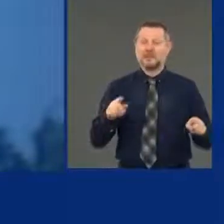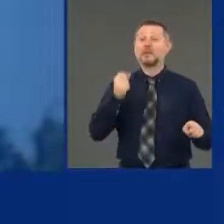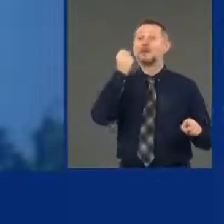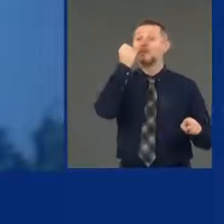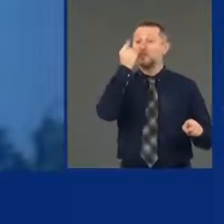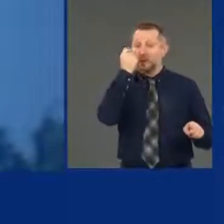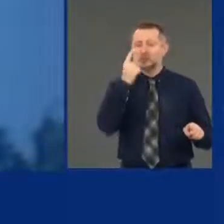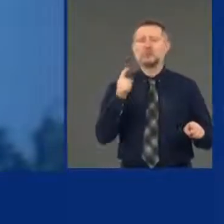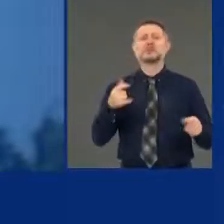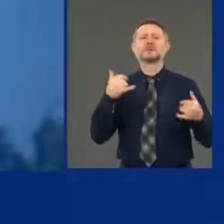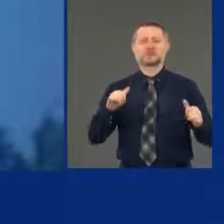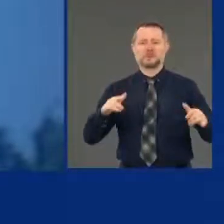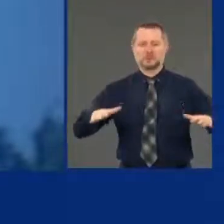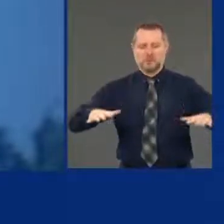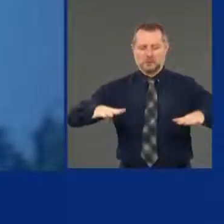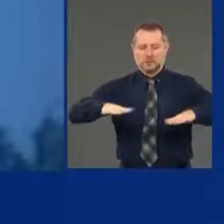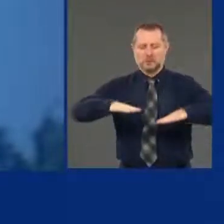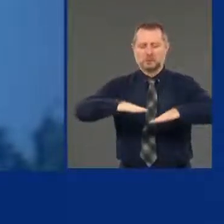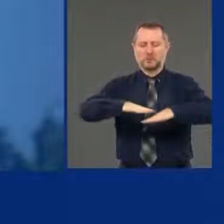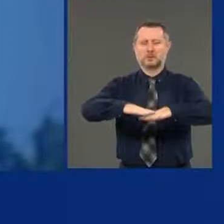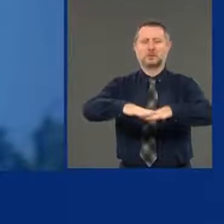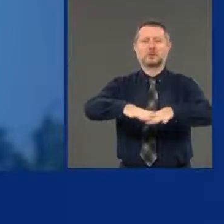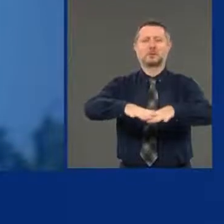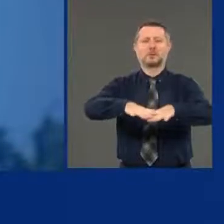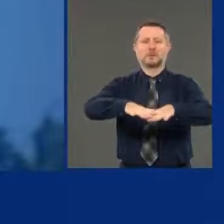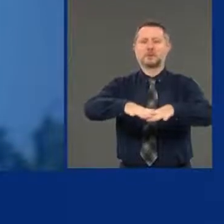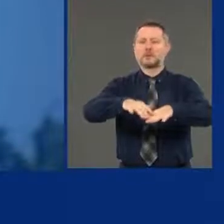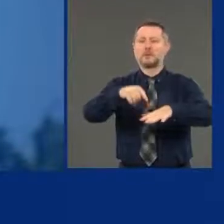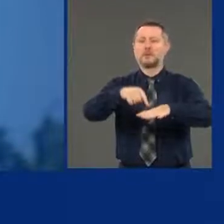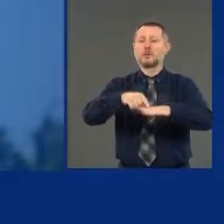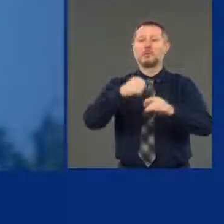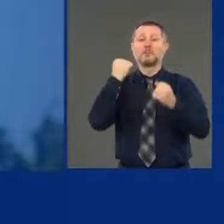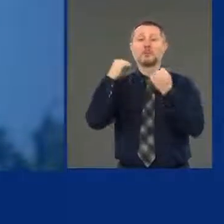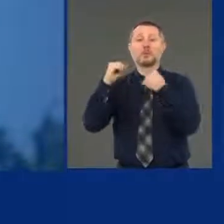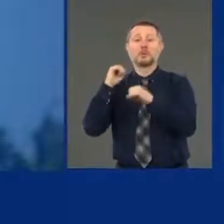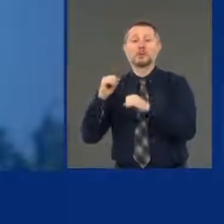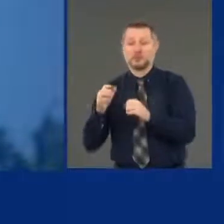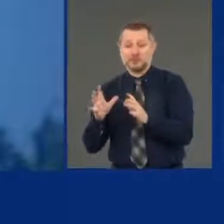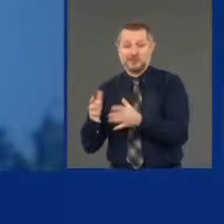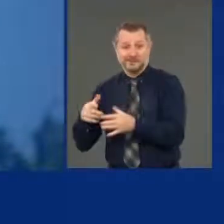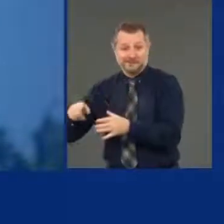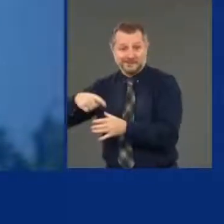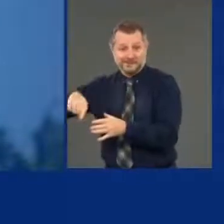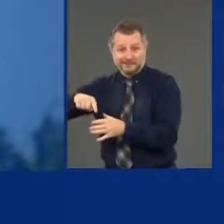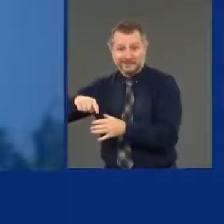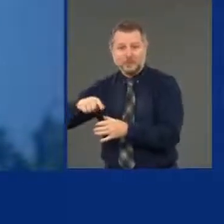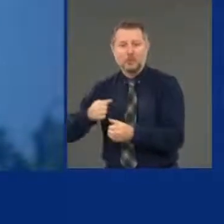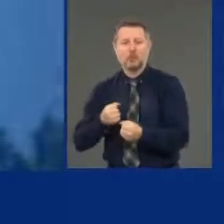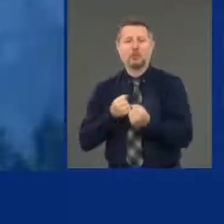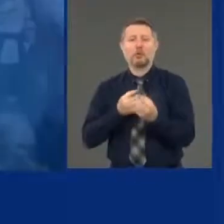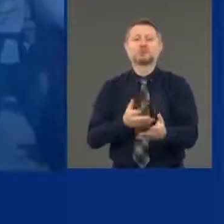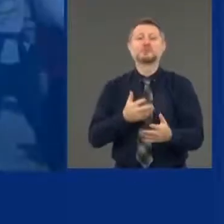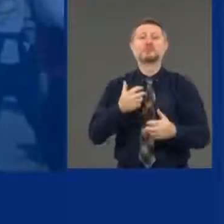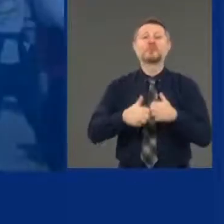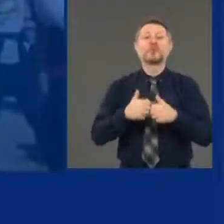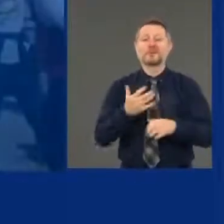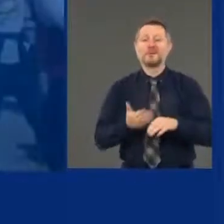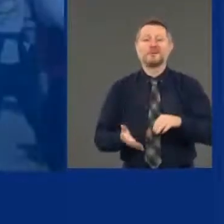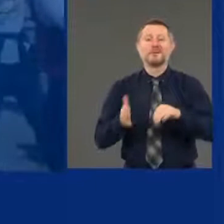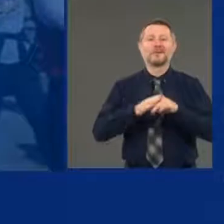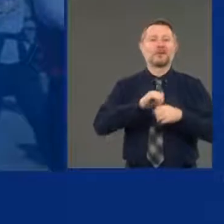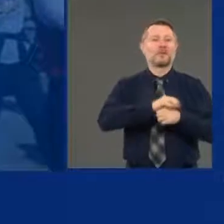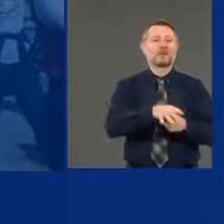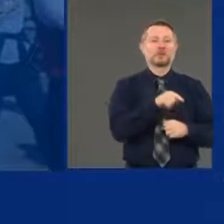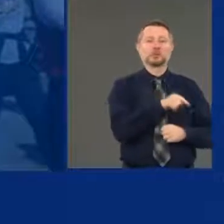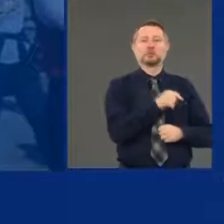The protests also cause a complication on dealing with the COVID virus. So it's a complex situation,